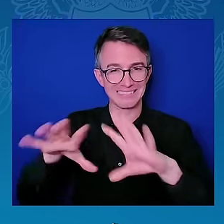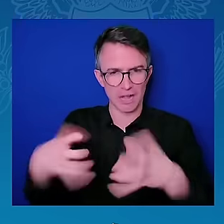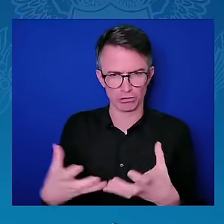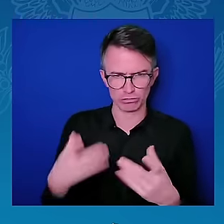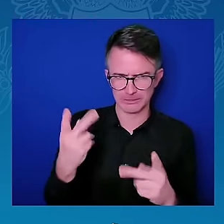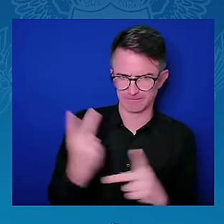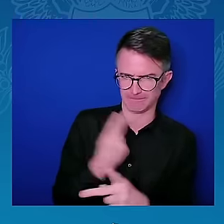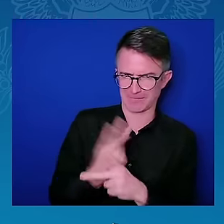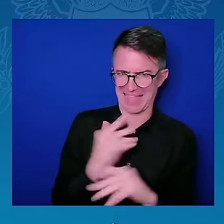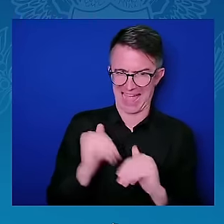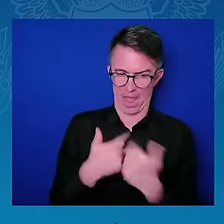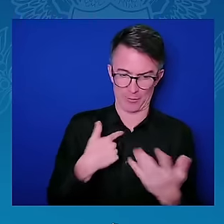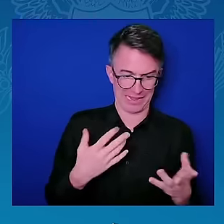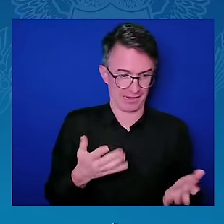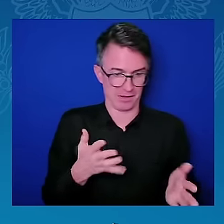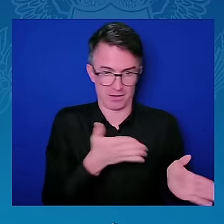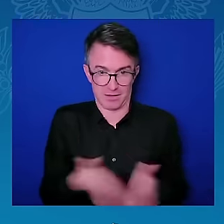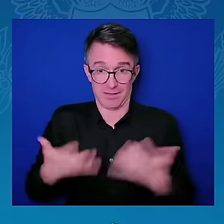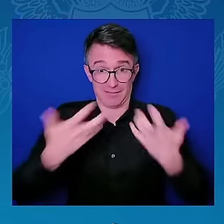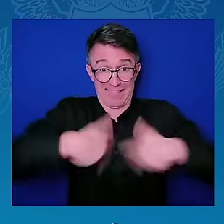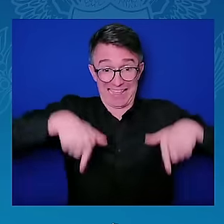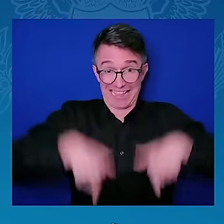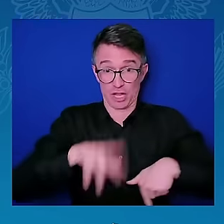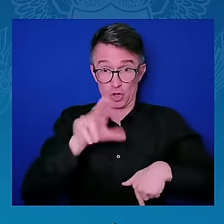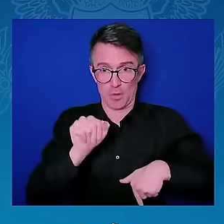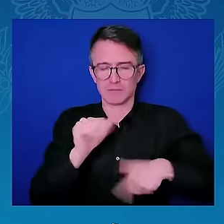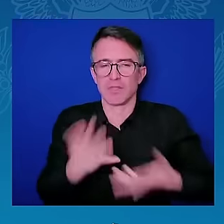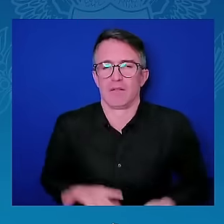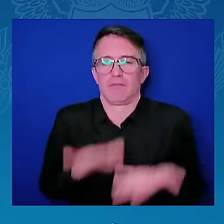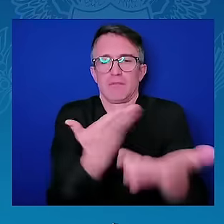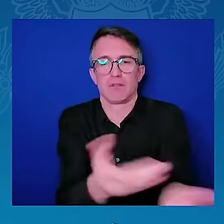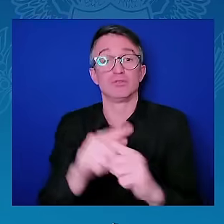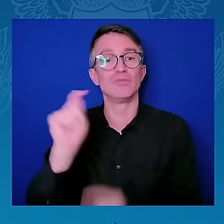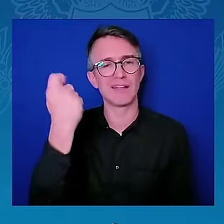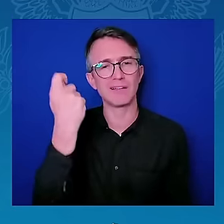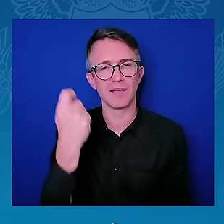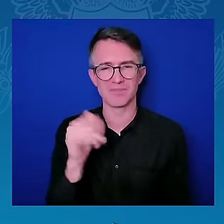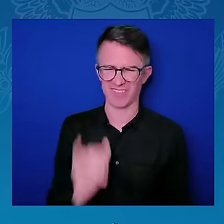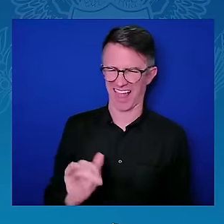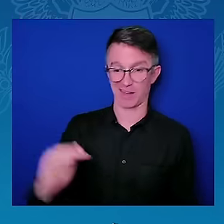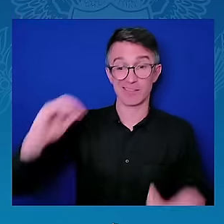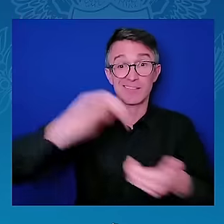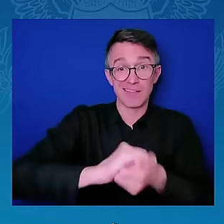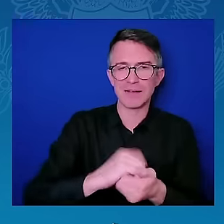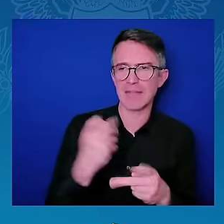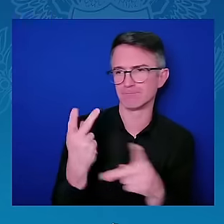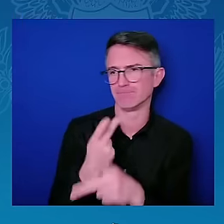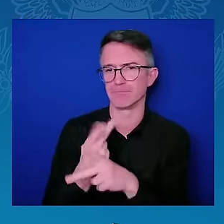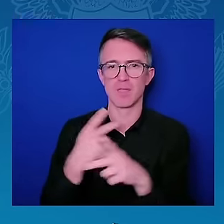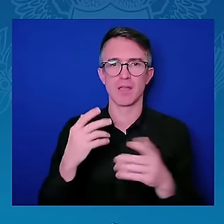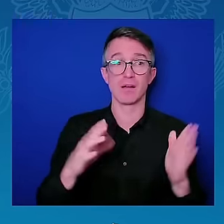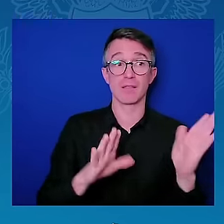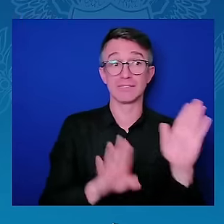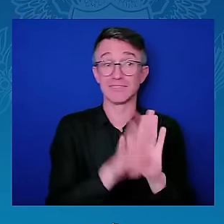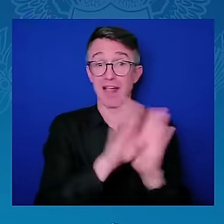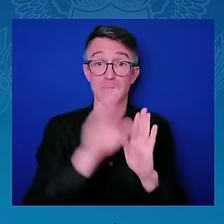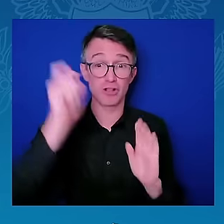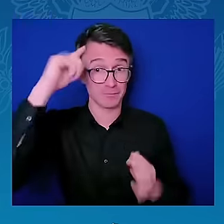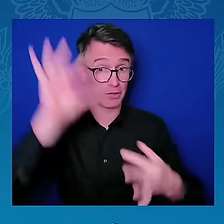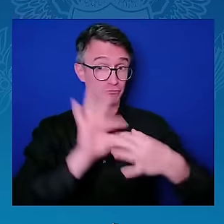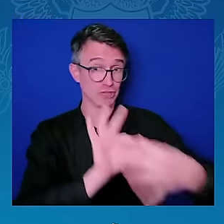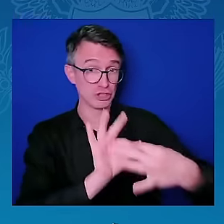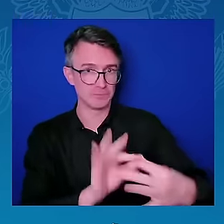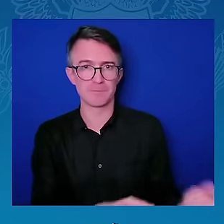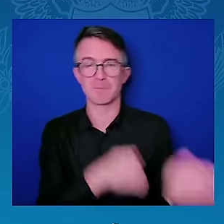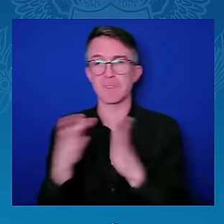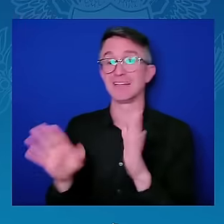real discussion about projects, innovative solutions, and regulatory best practices. So innovation is also the topic